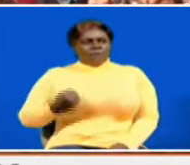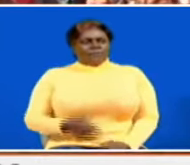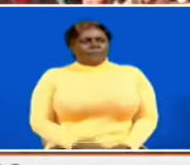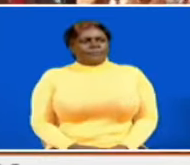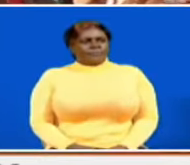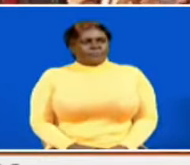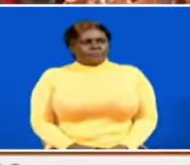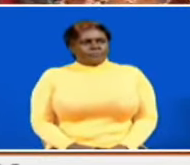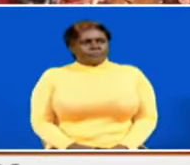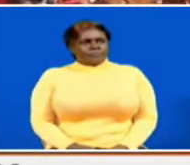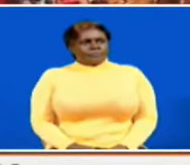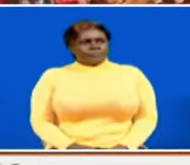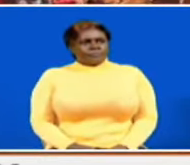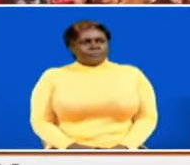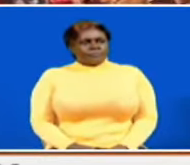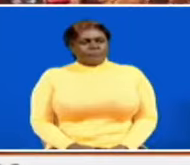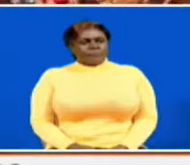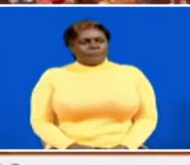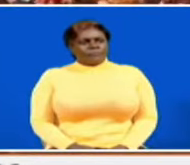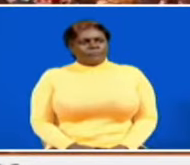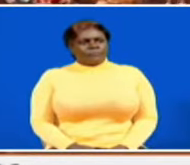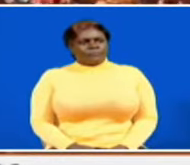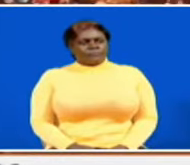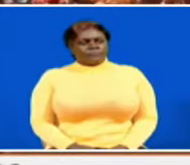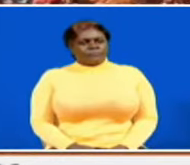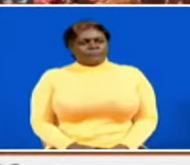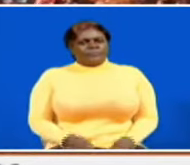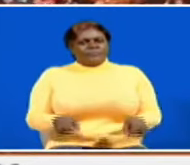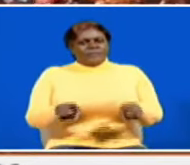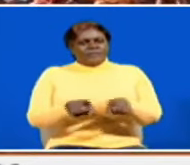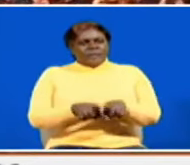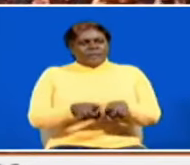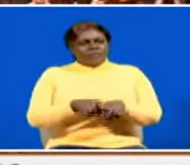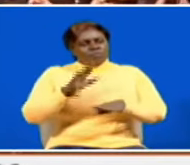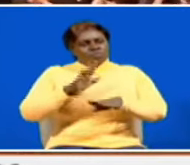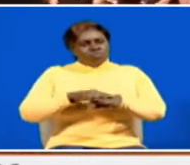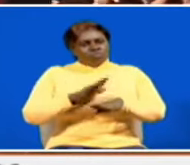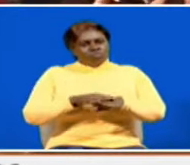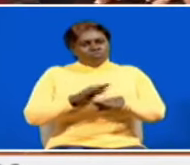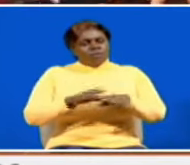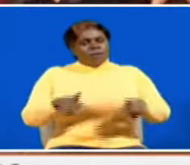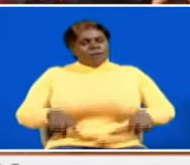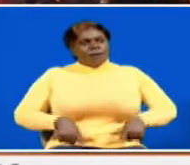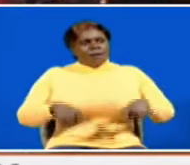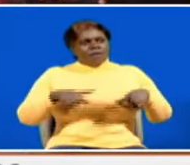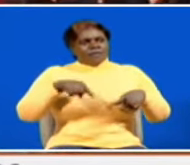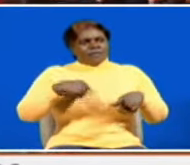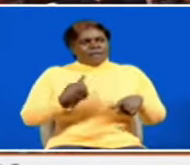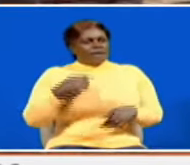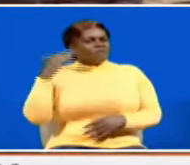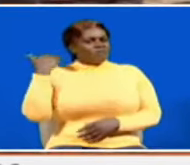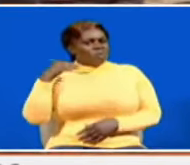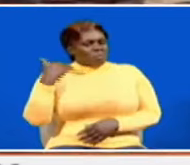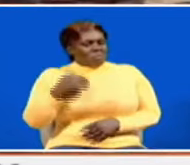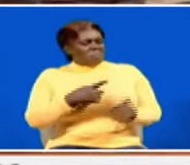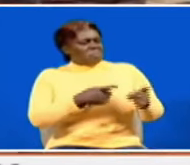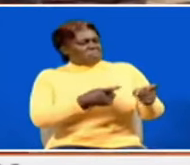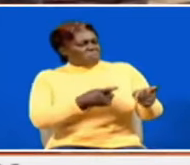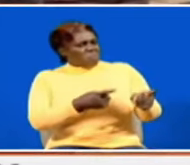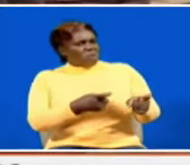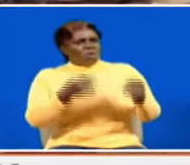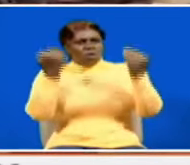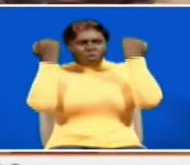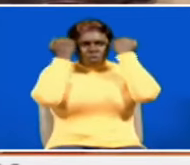life of wangare matai and looking at my life is a very lonely life in kenya we are criminalized we are charged in